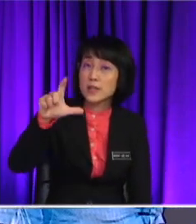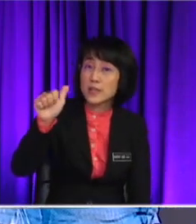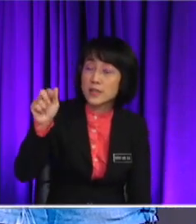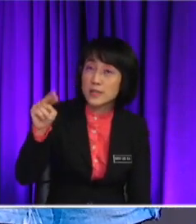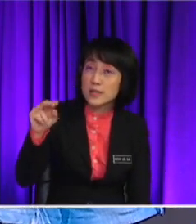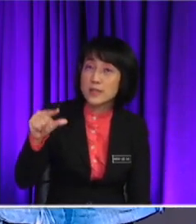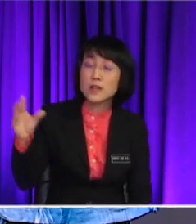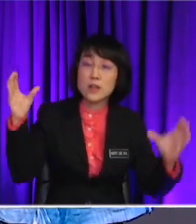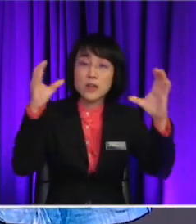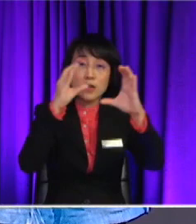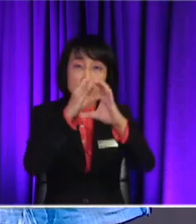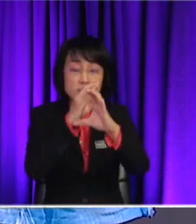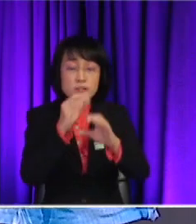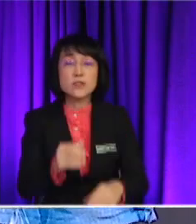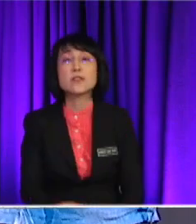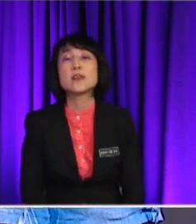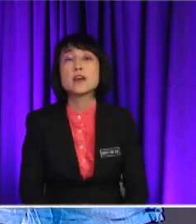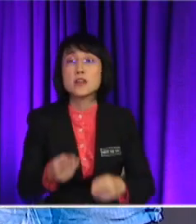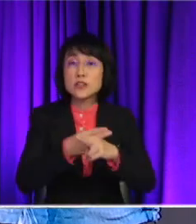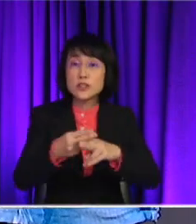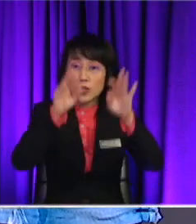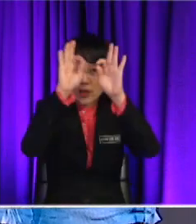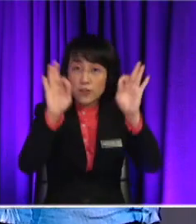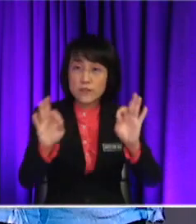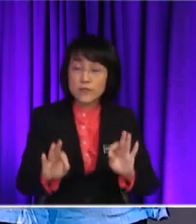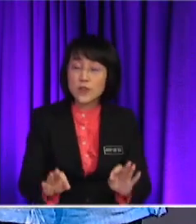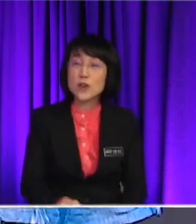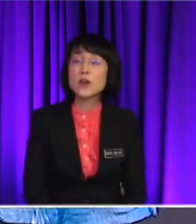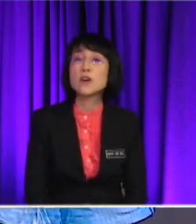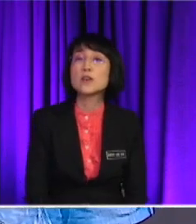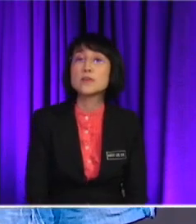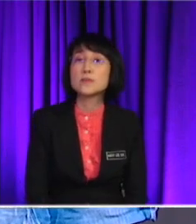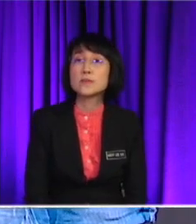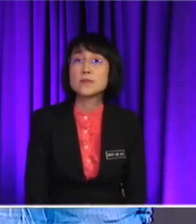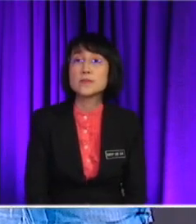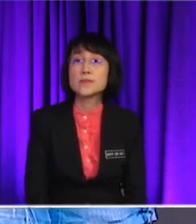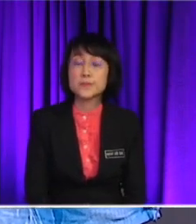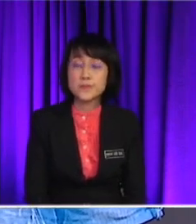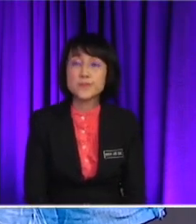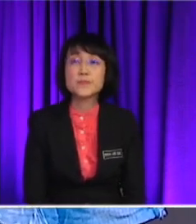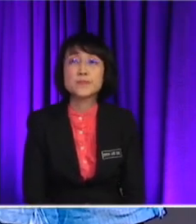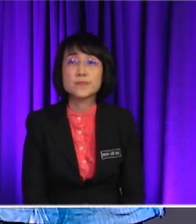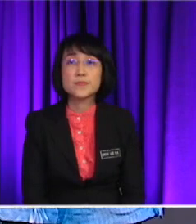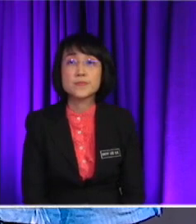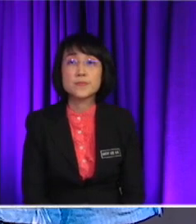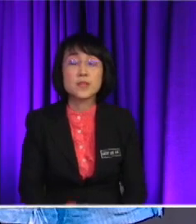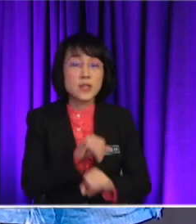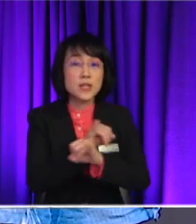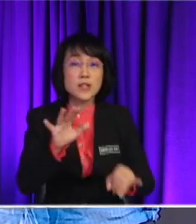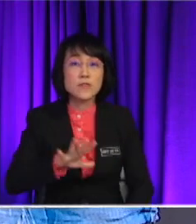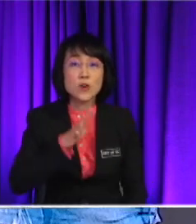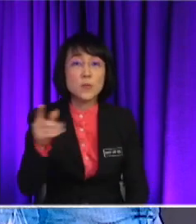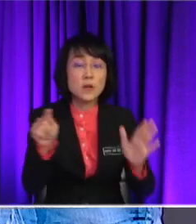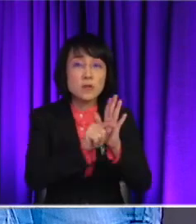right? Constructions, abbreviations, and informal tones. For example, okay, I've shown you just now. We have all this.